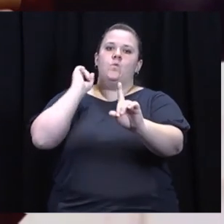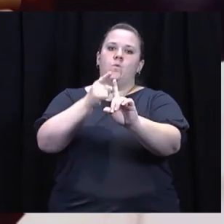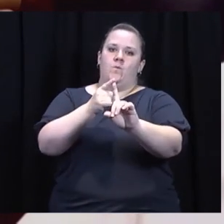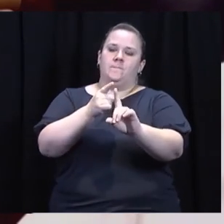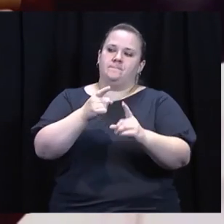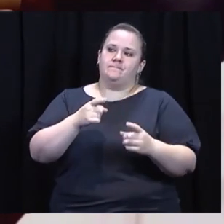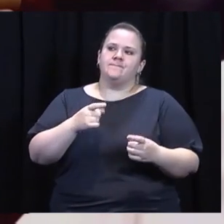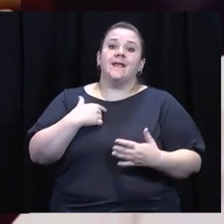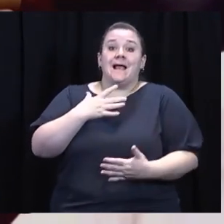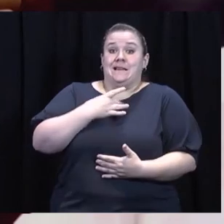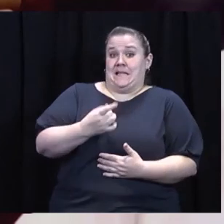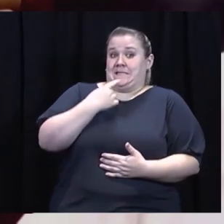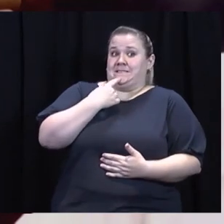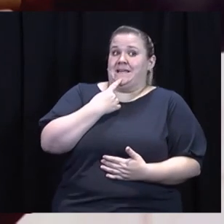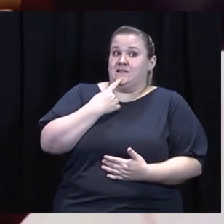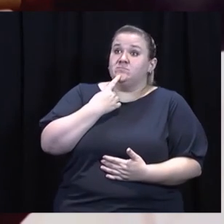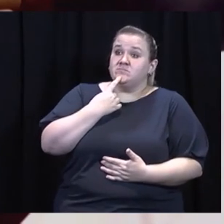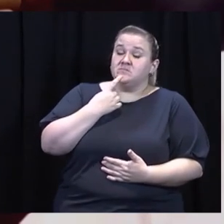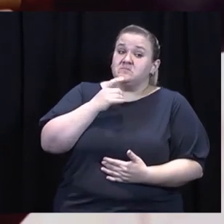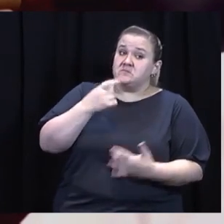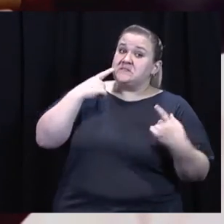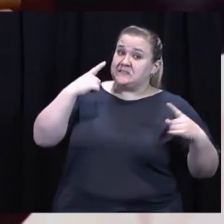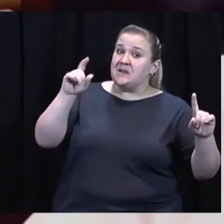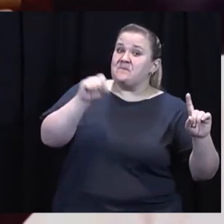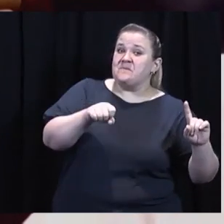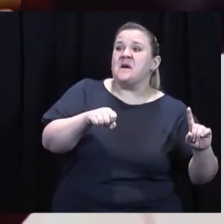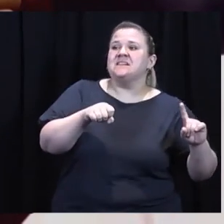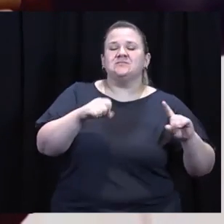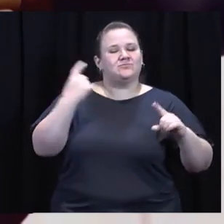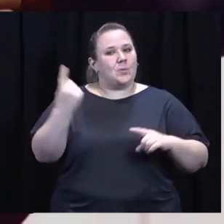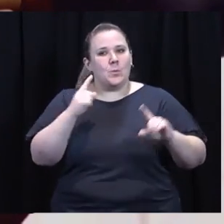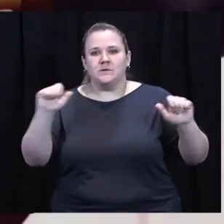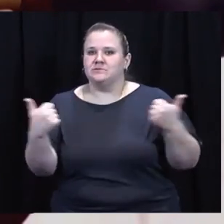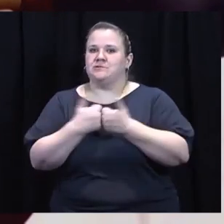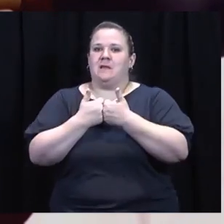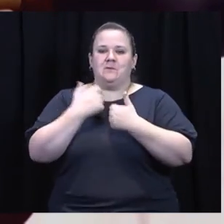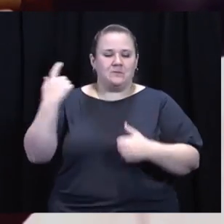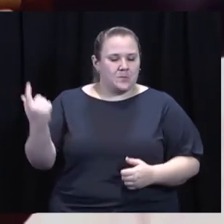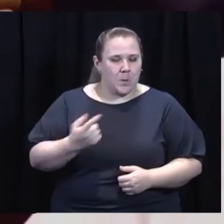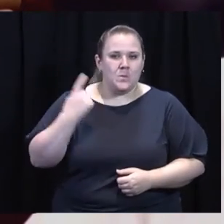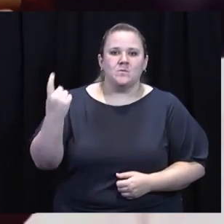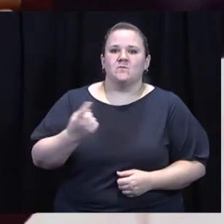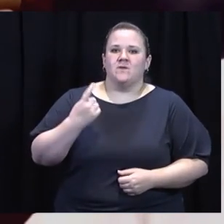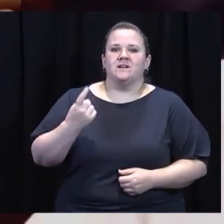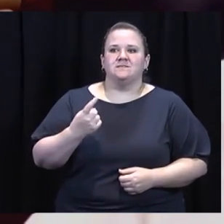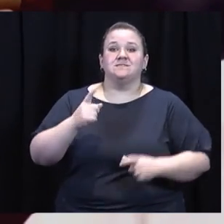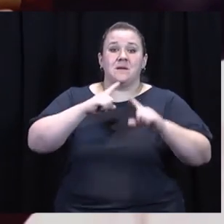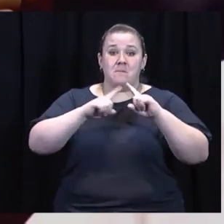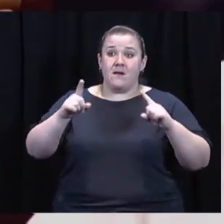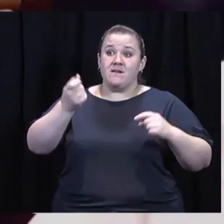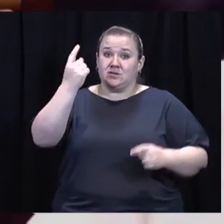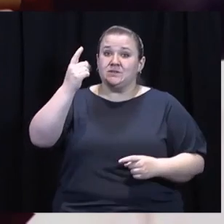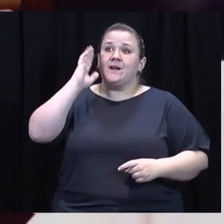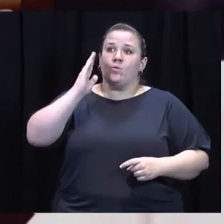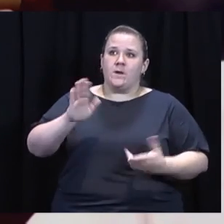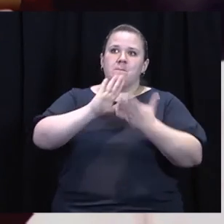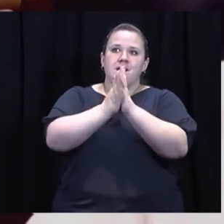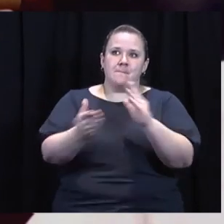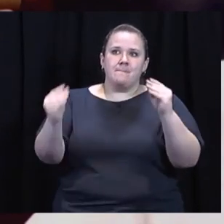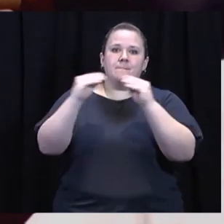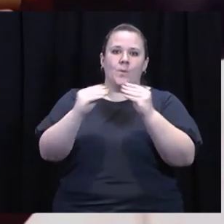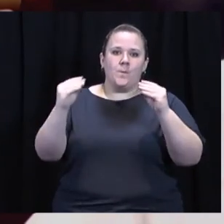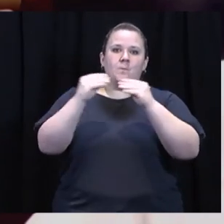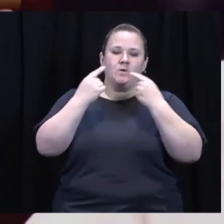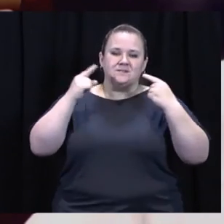for, and I like to say that we've achieved that somewhat. There's always challenges that we face that we're going to be even more successful